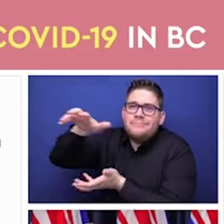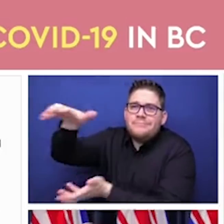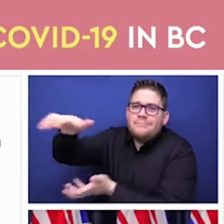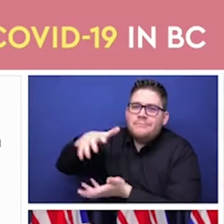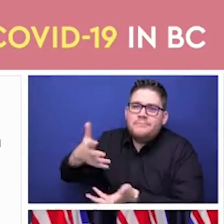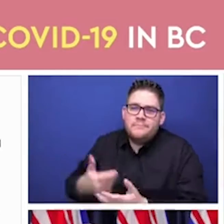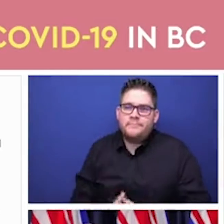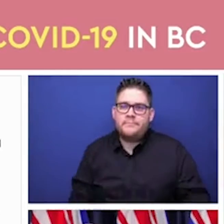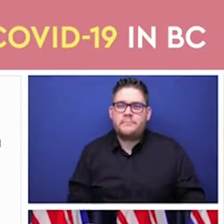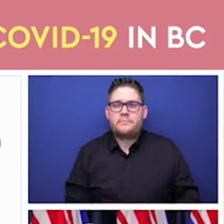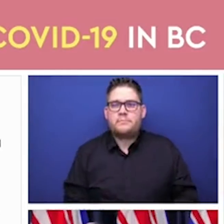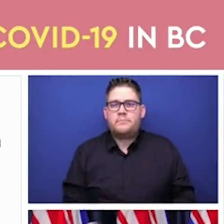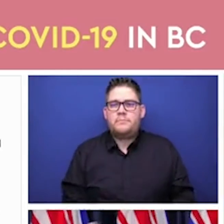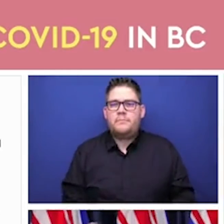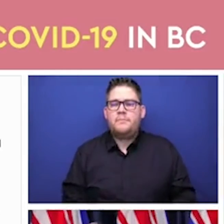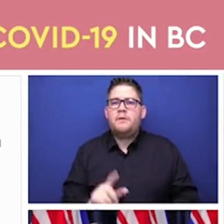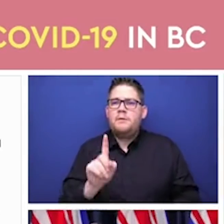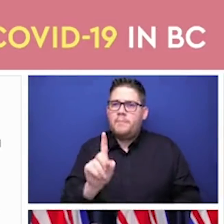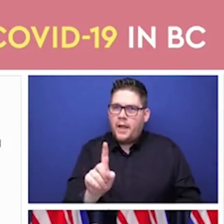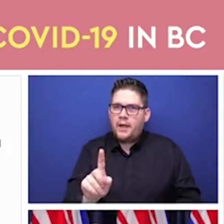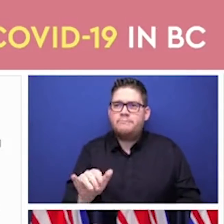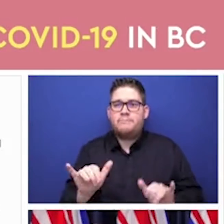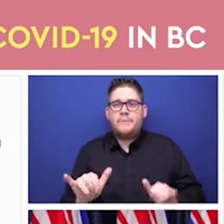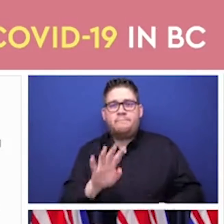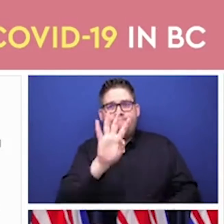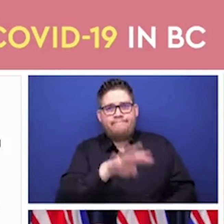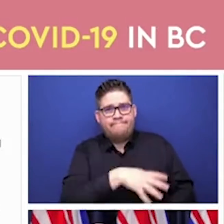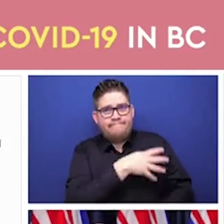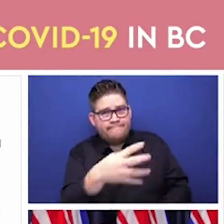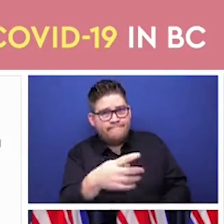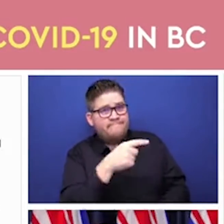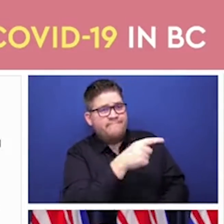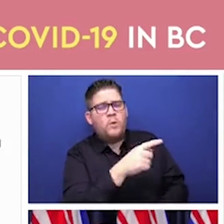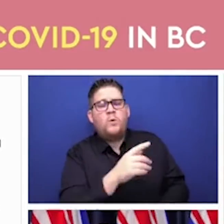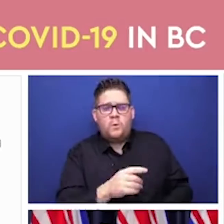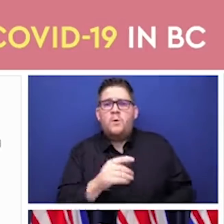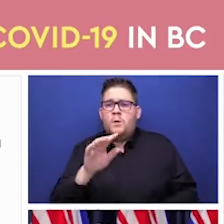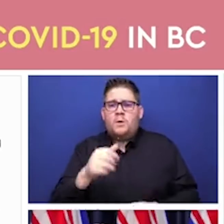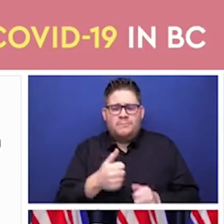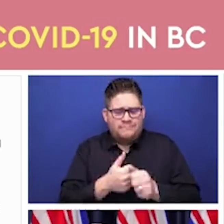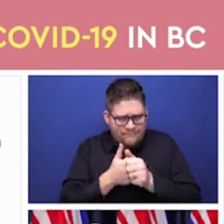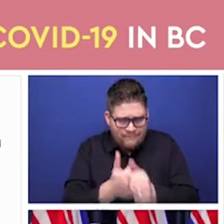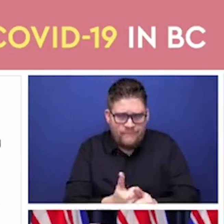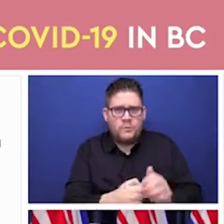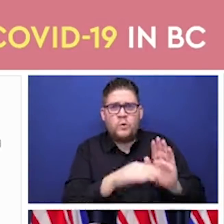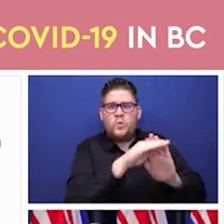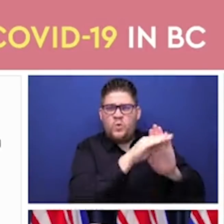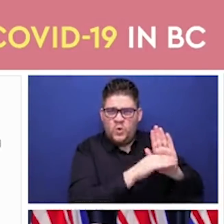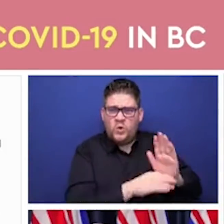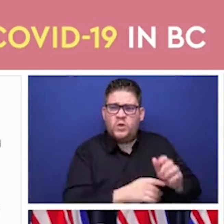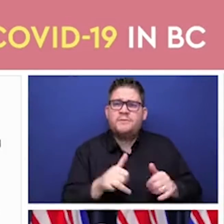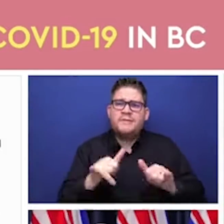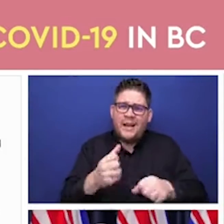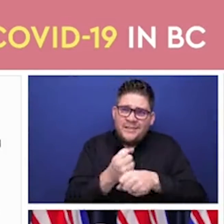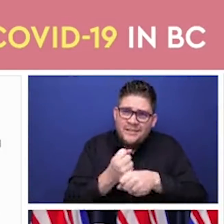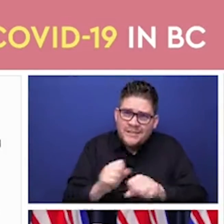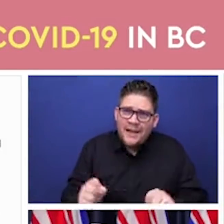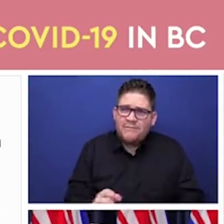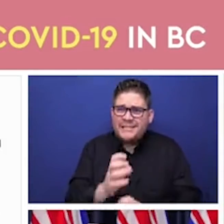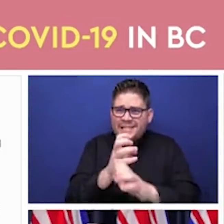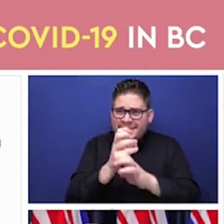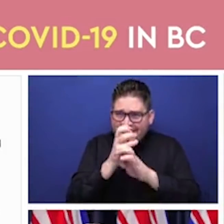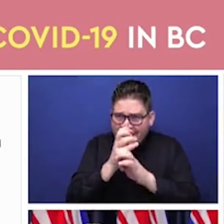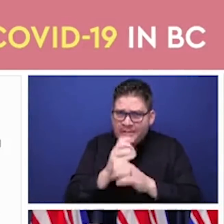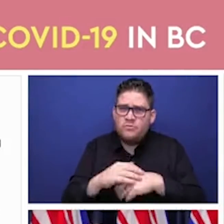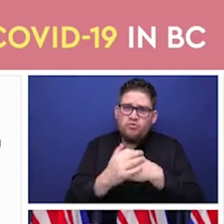pay close attention to our public health guidelines. But phase three will begin in mid-April. And the one thing that will